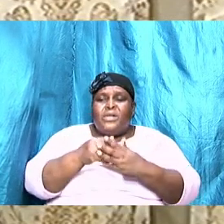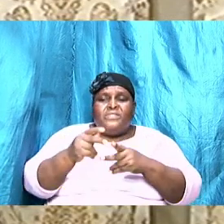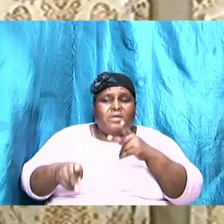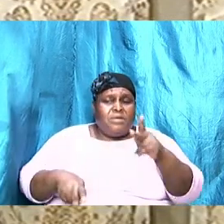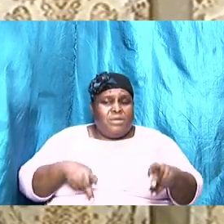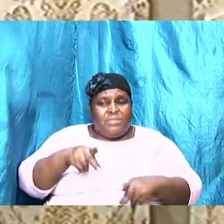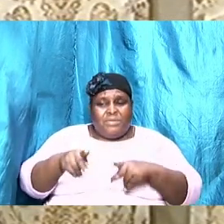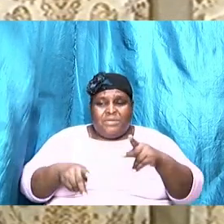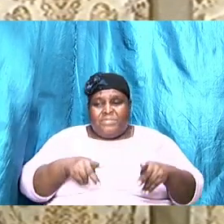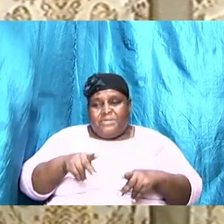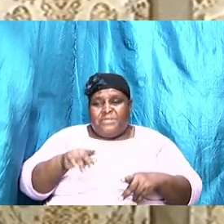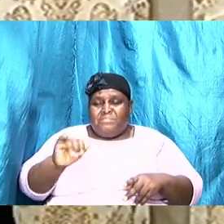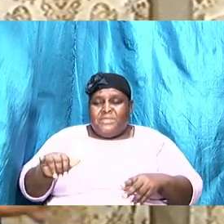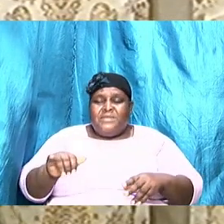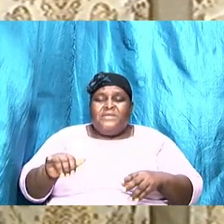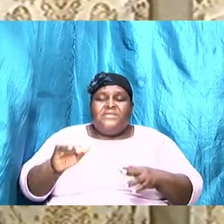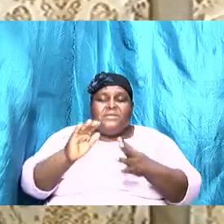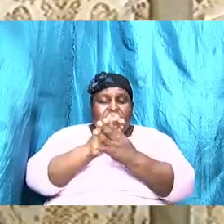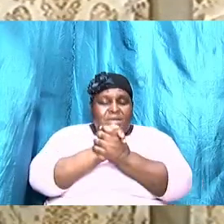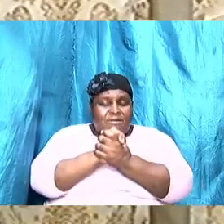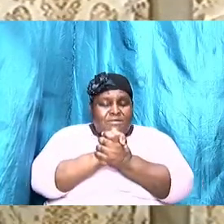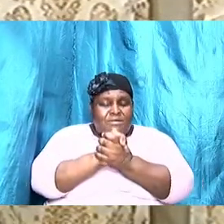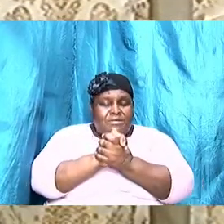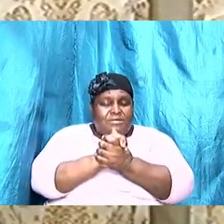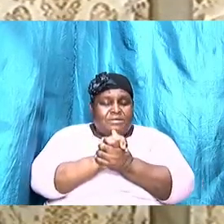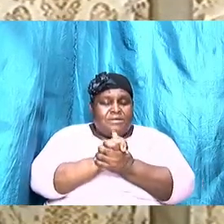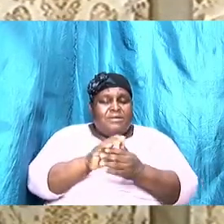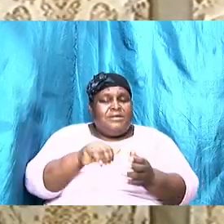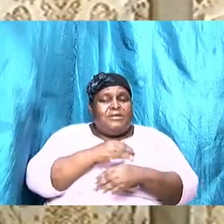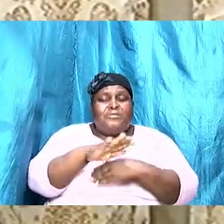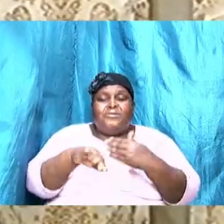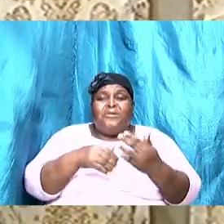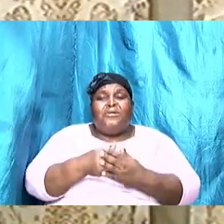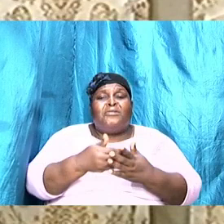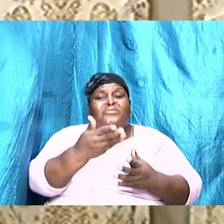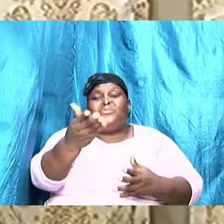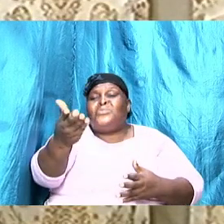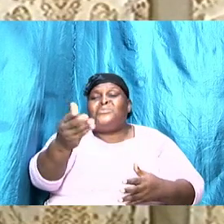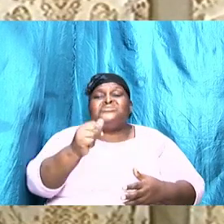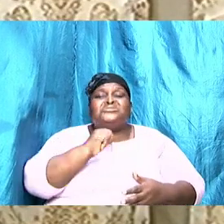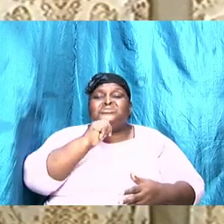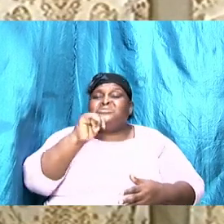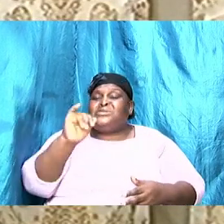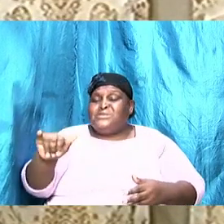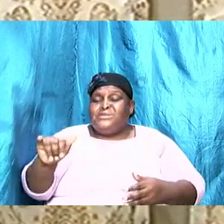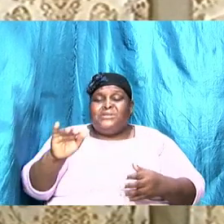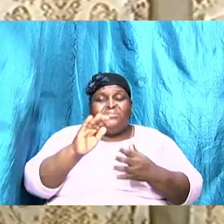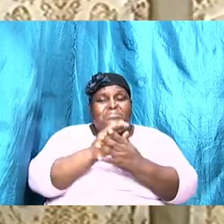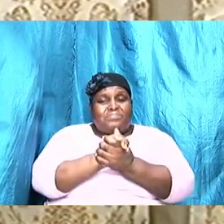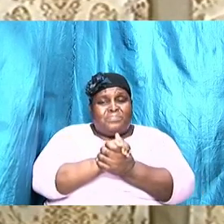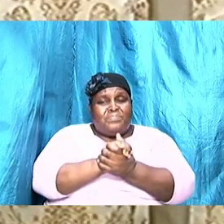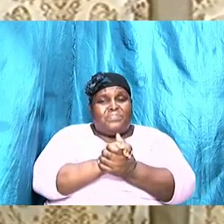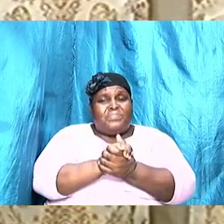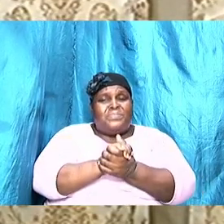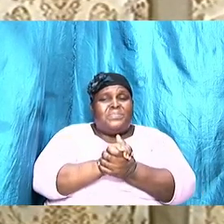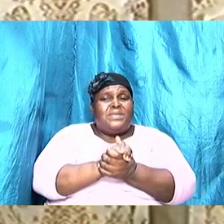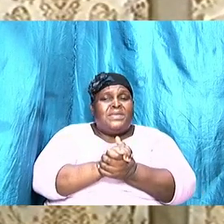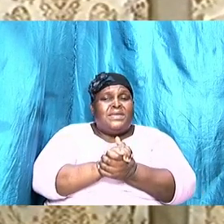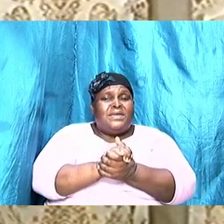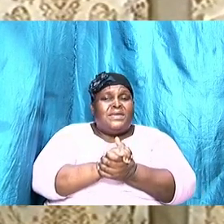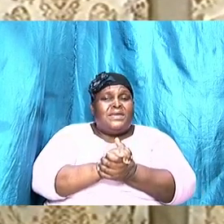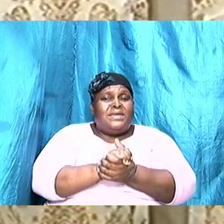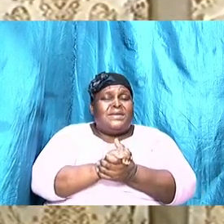all those who are not yet married, but it is in the back of your mind, and you are anticipating your